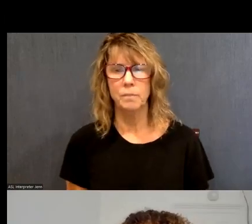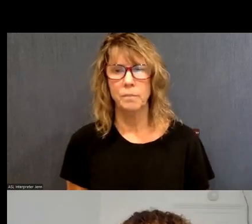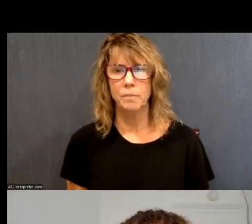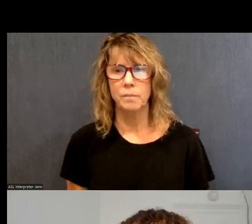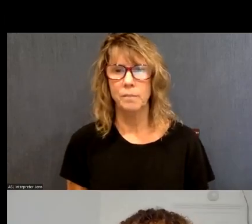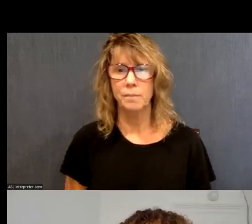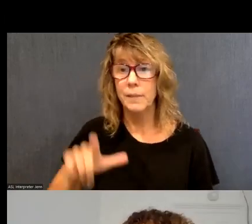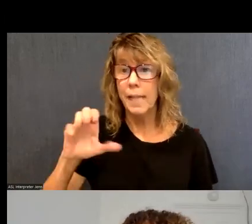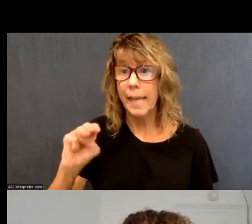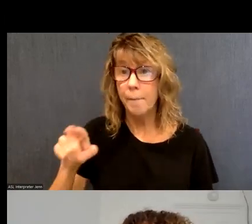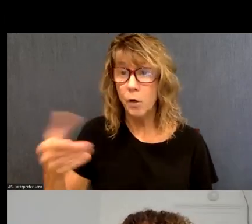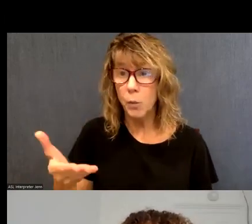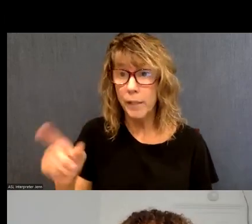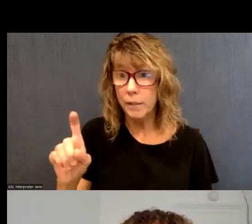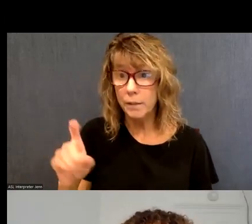Lem, are you here?